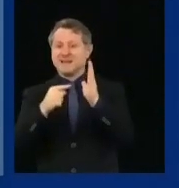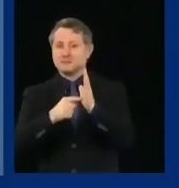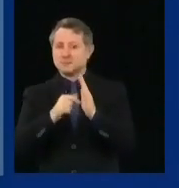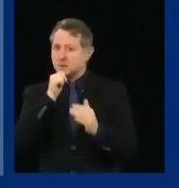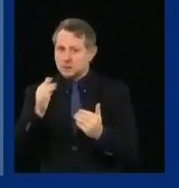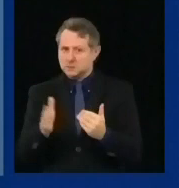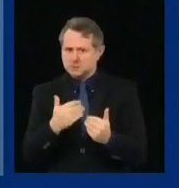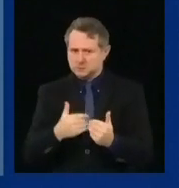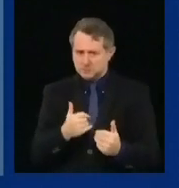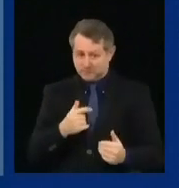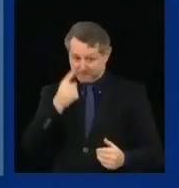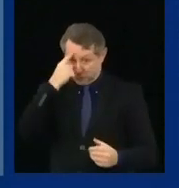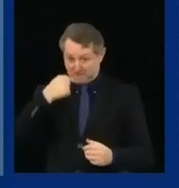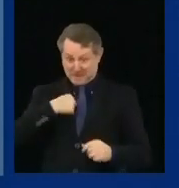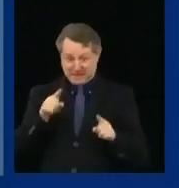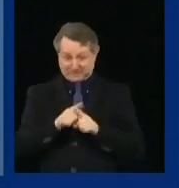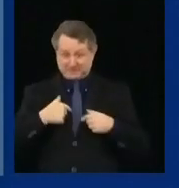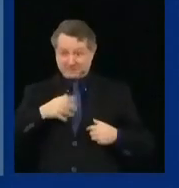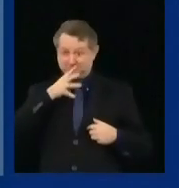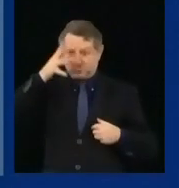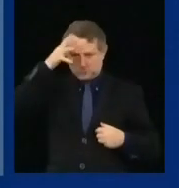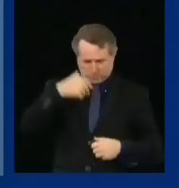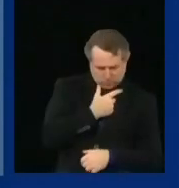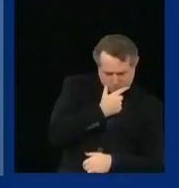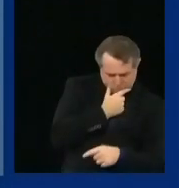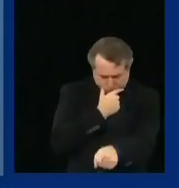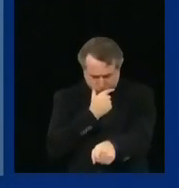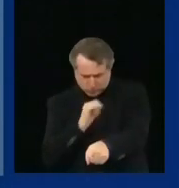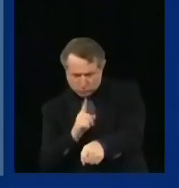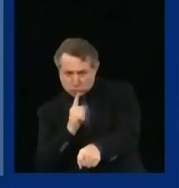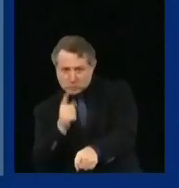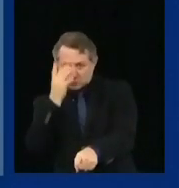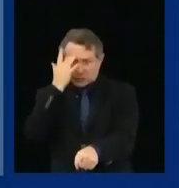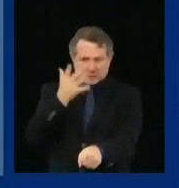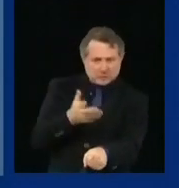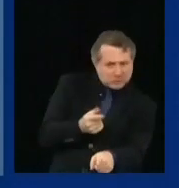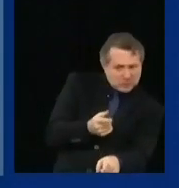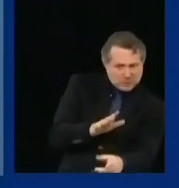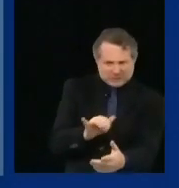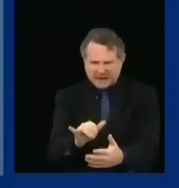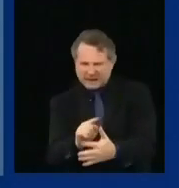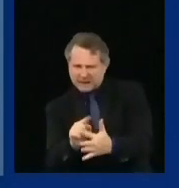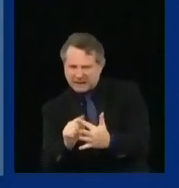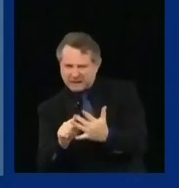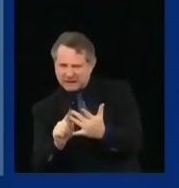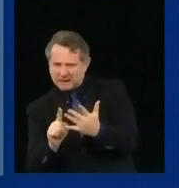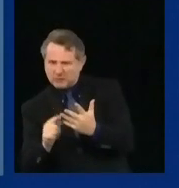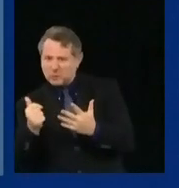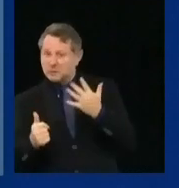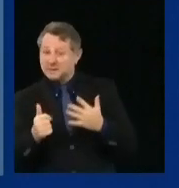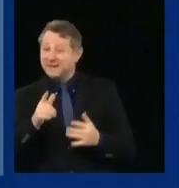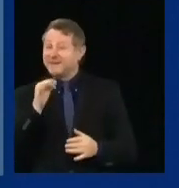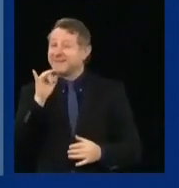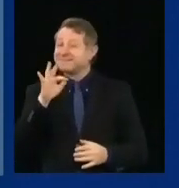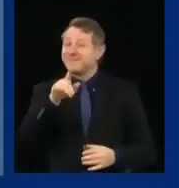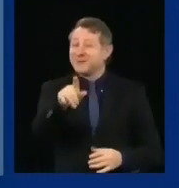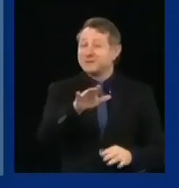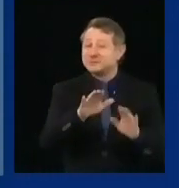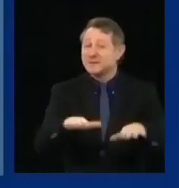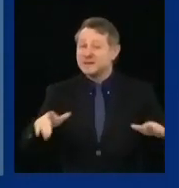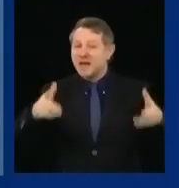parent to know exactly what they're dealing with. If your child has been exposed